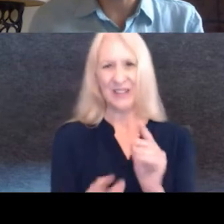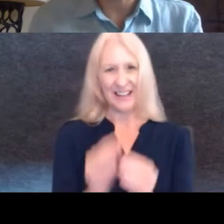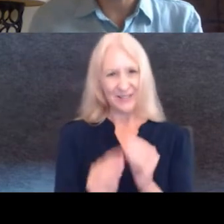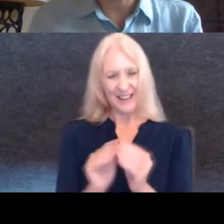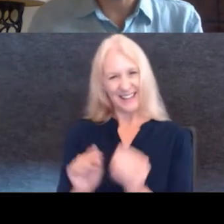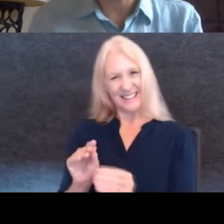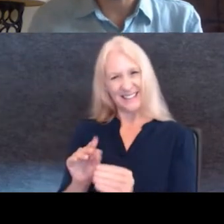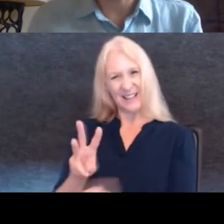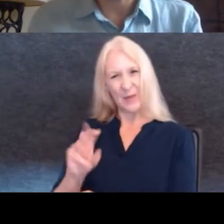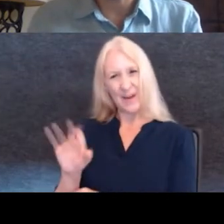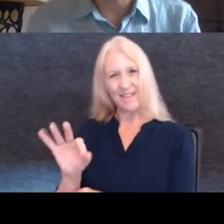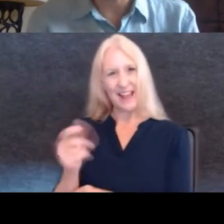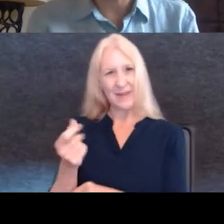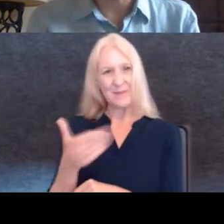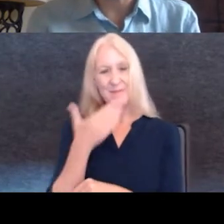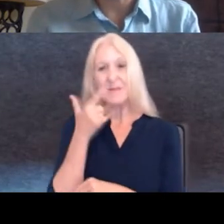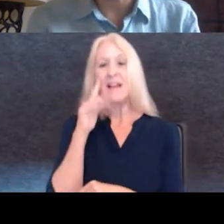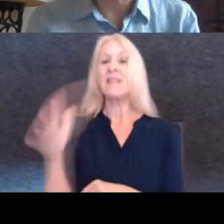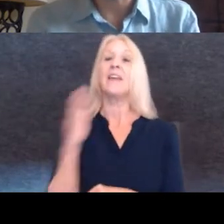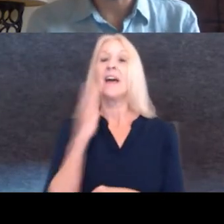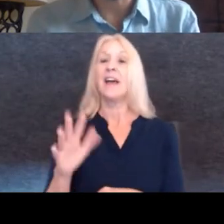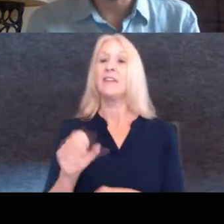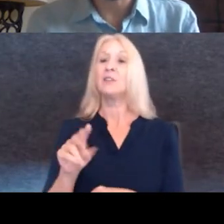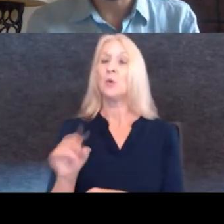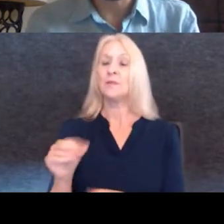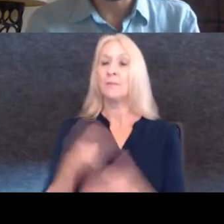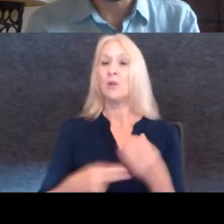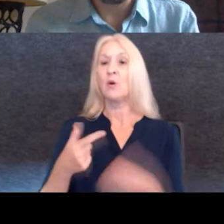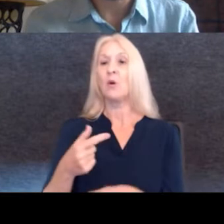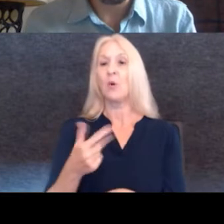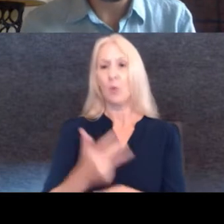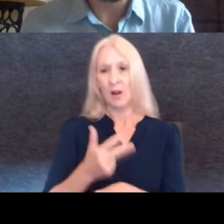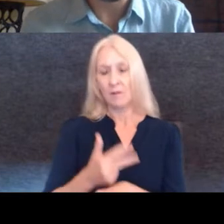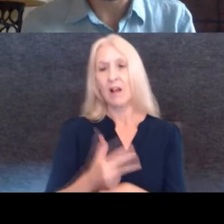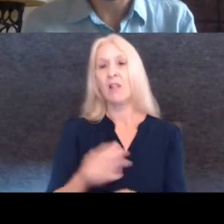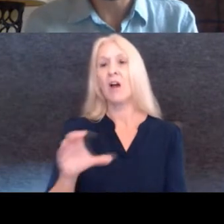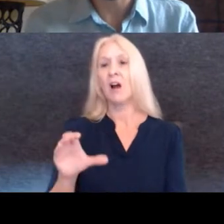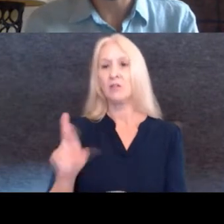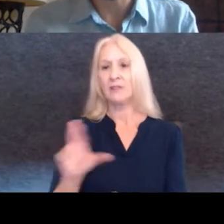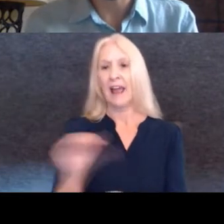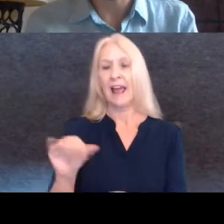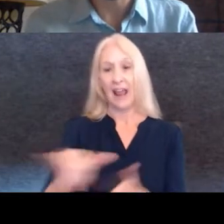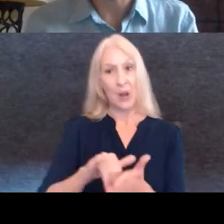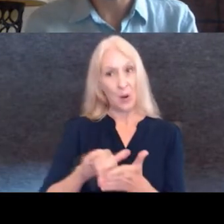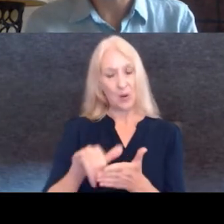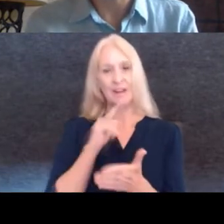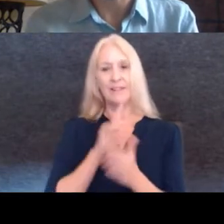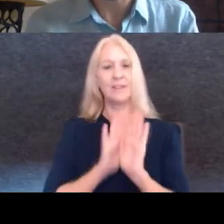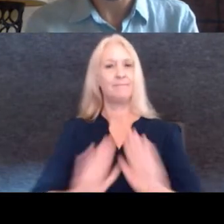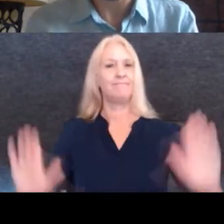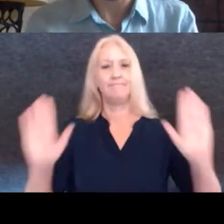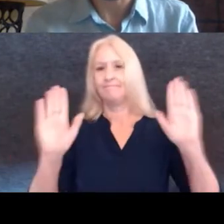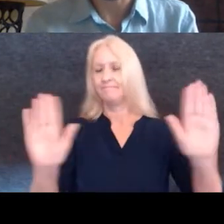And they have studios in both Guatemala and Costa Rica and New York. So we have an amazing group and